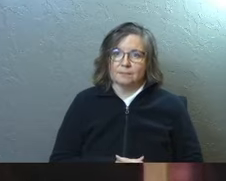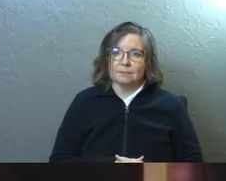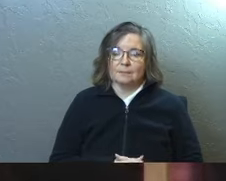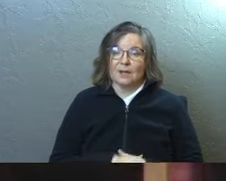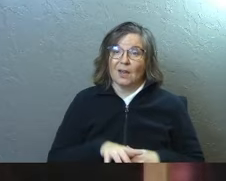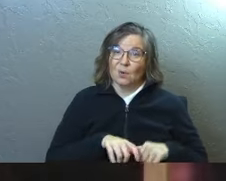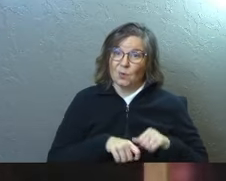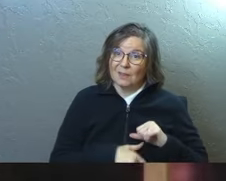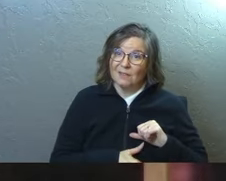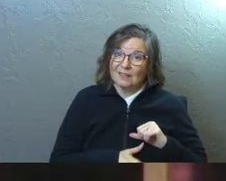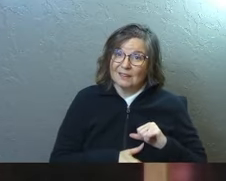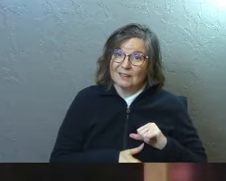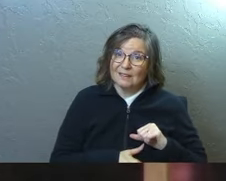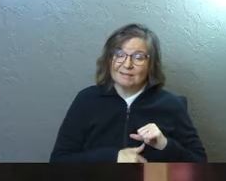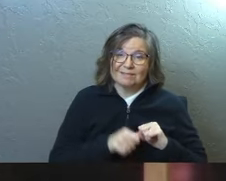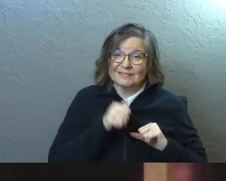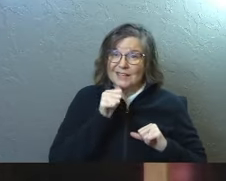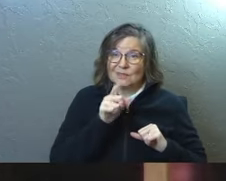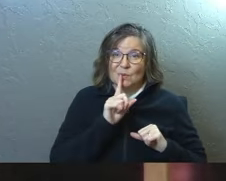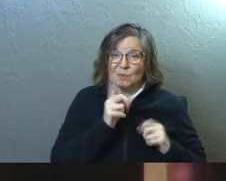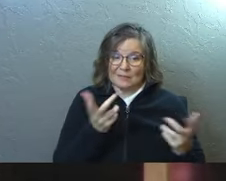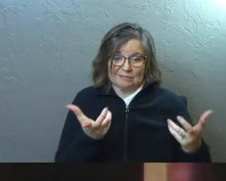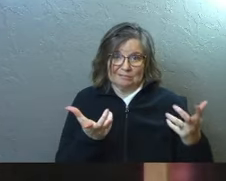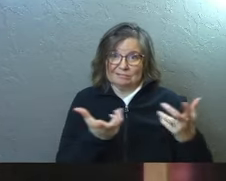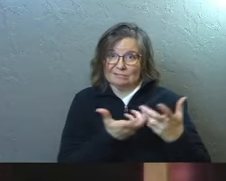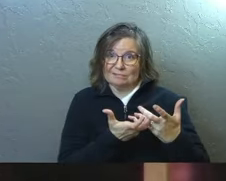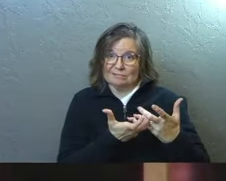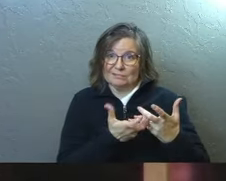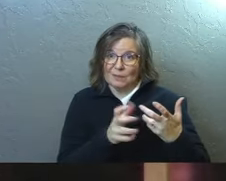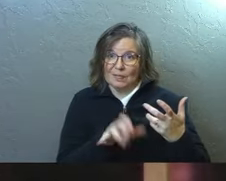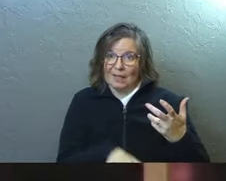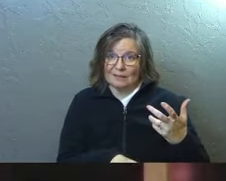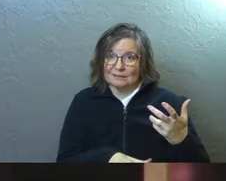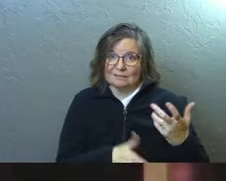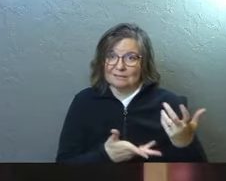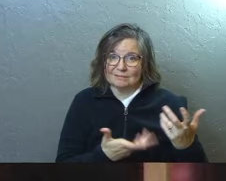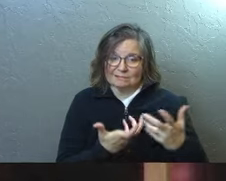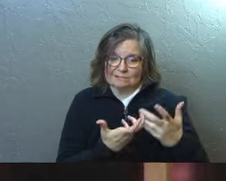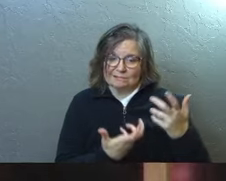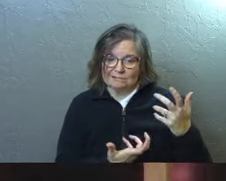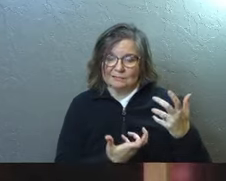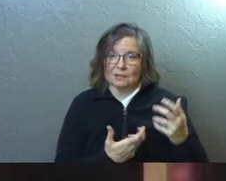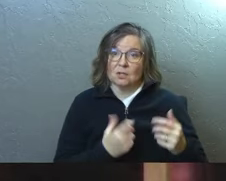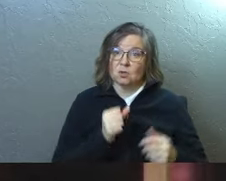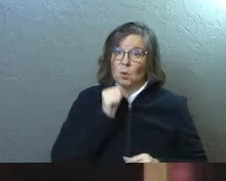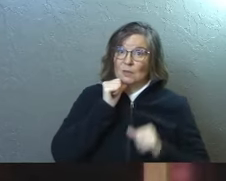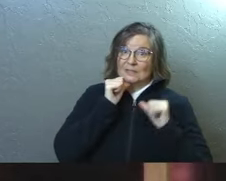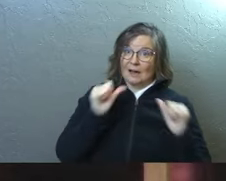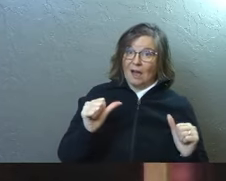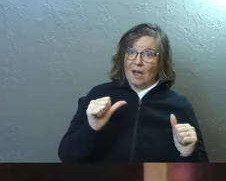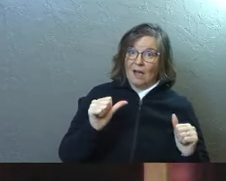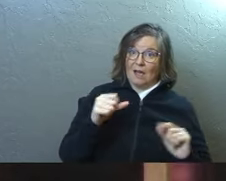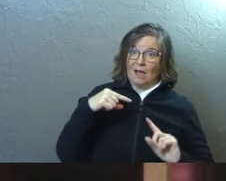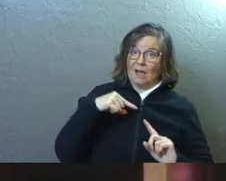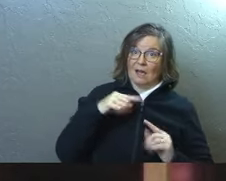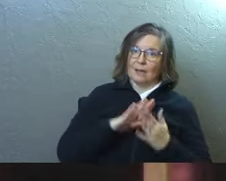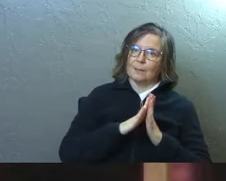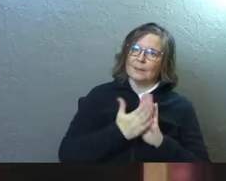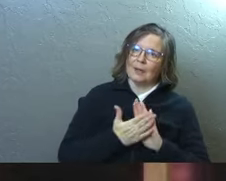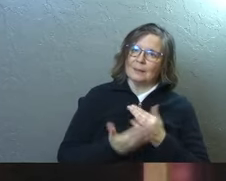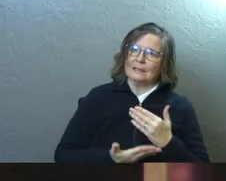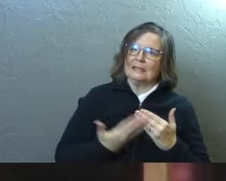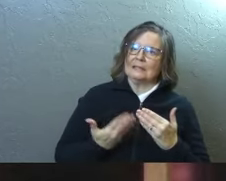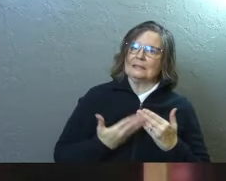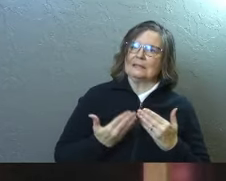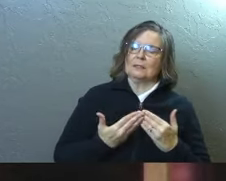And grieving doesn't really work with that. So this denying thing becomes an easy